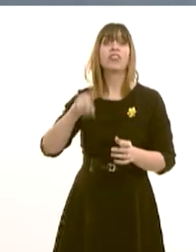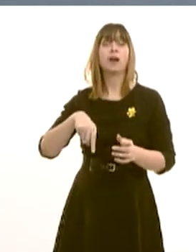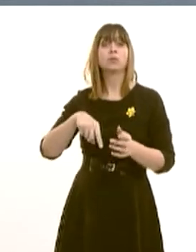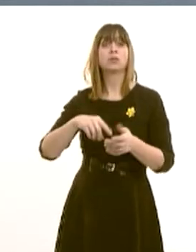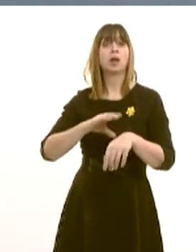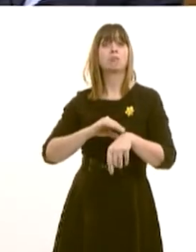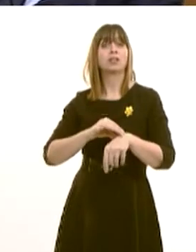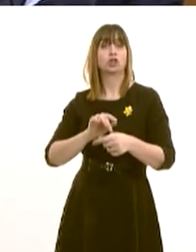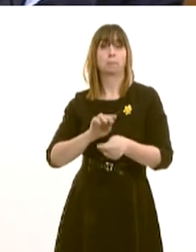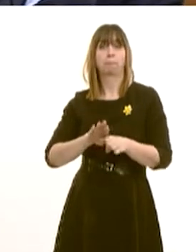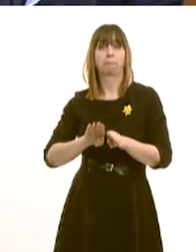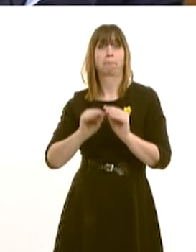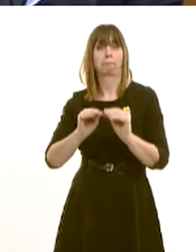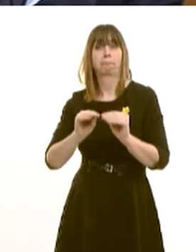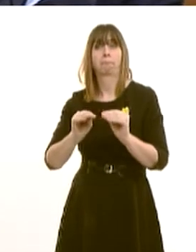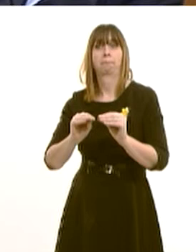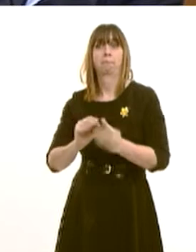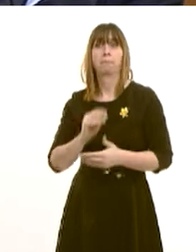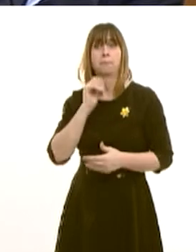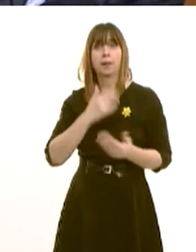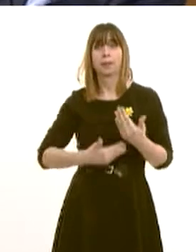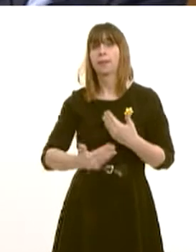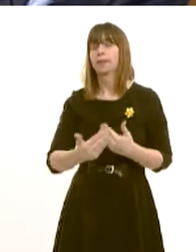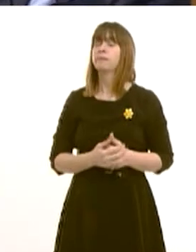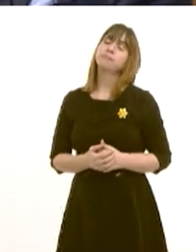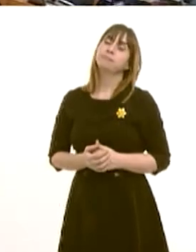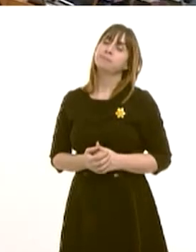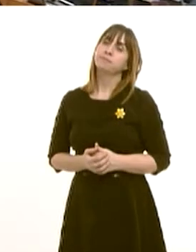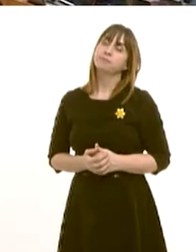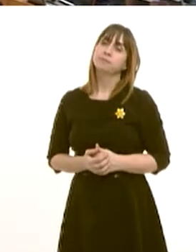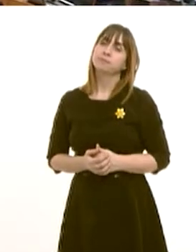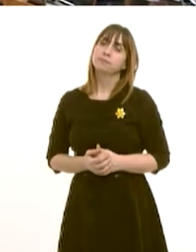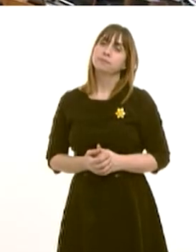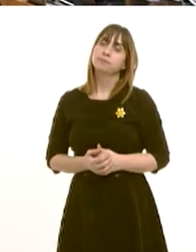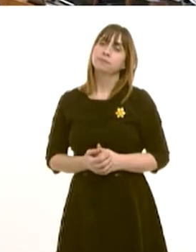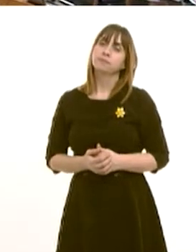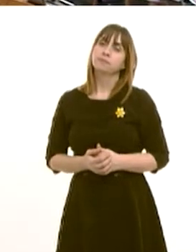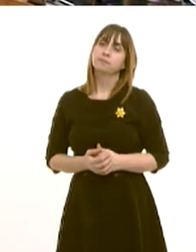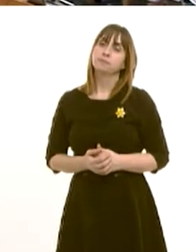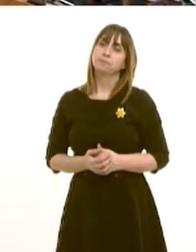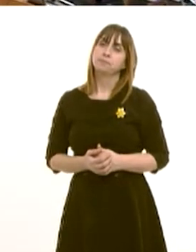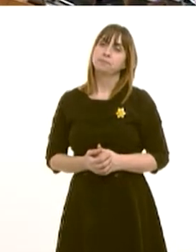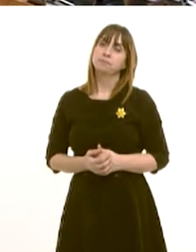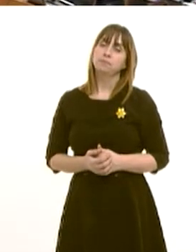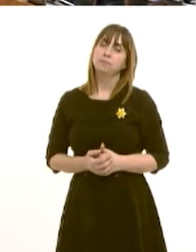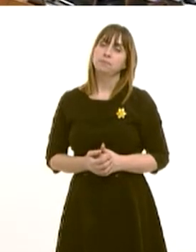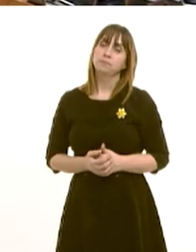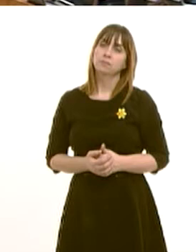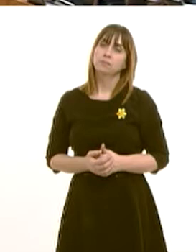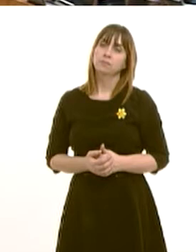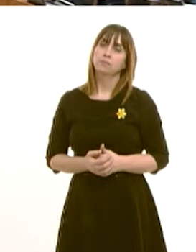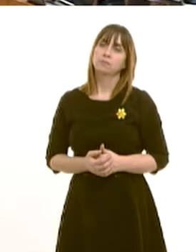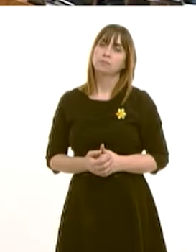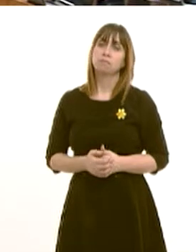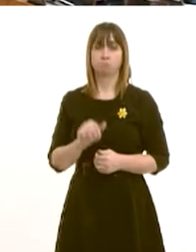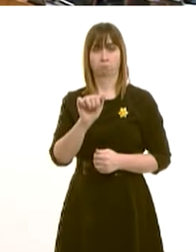all ages in the coming Assembly. Simon Thomas. Diolch, Chloé. Thank you, Presiding Officer. on that point, I think we would be